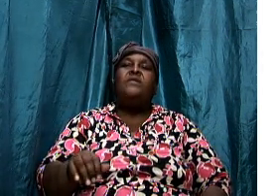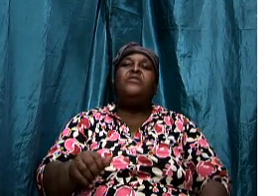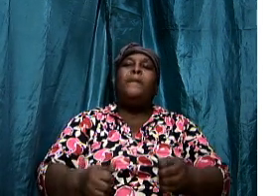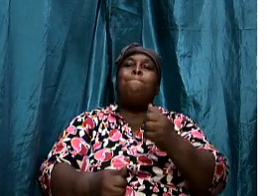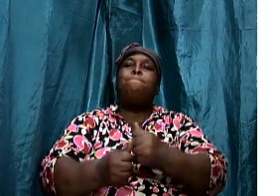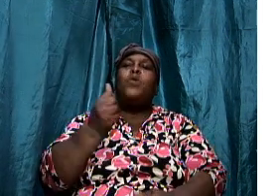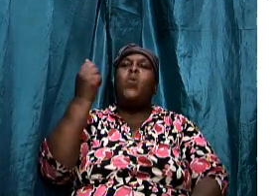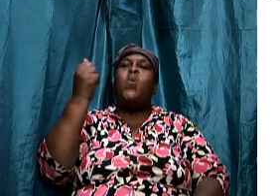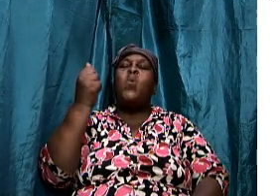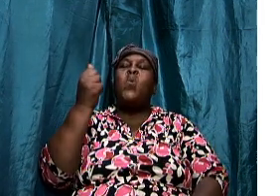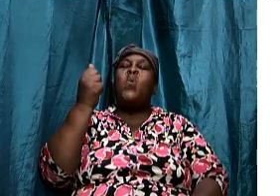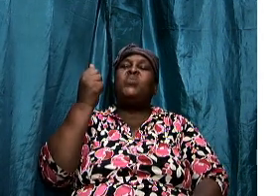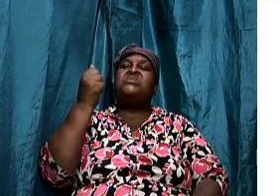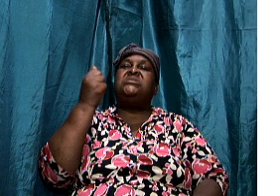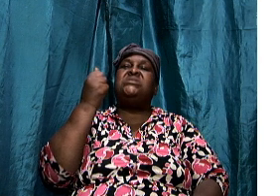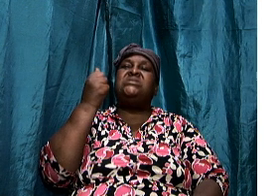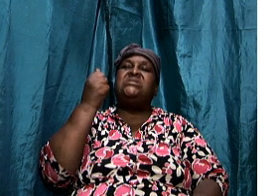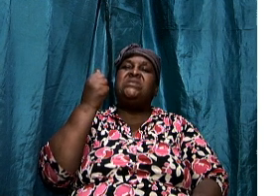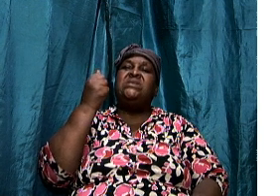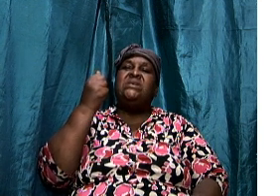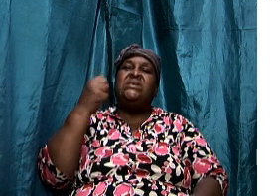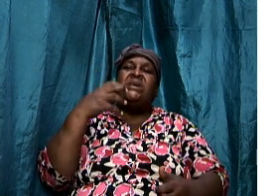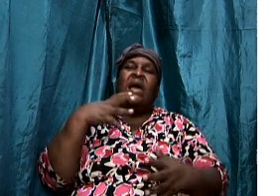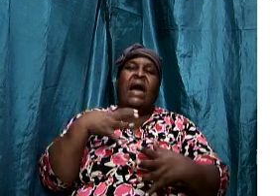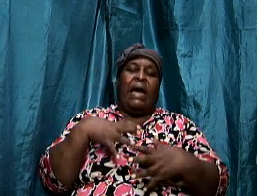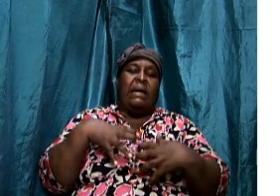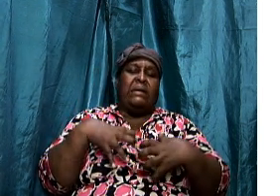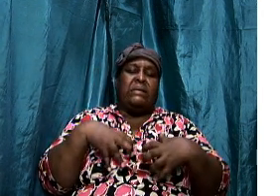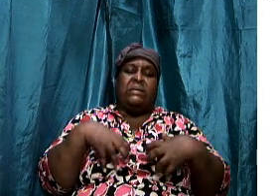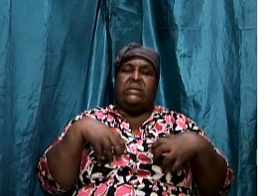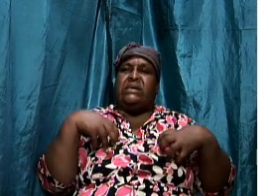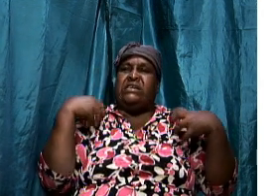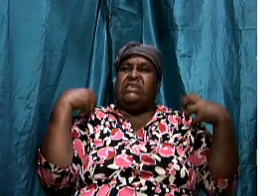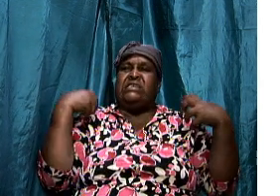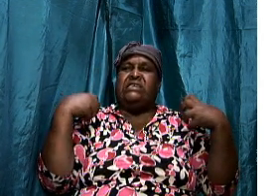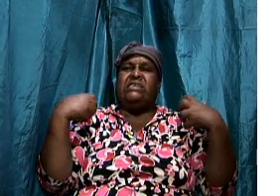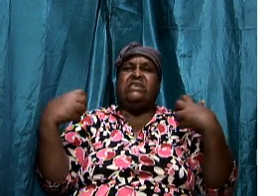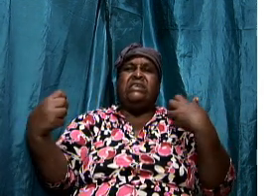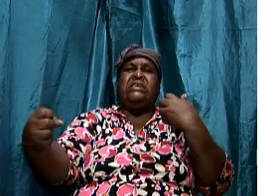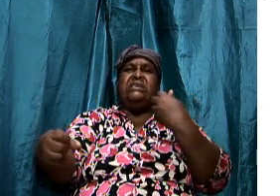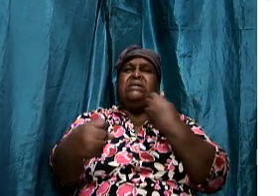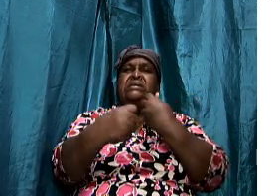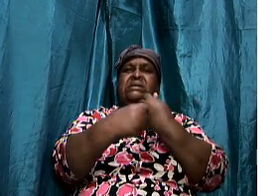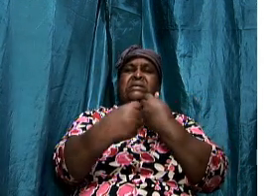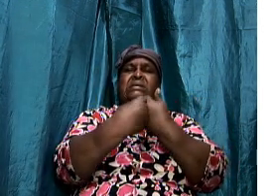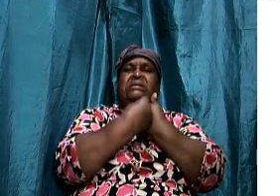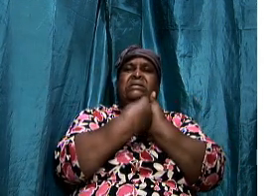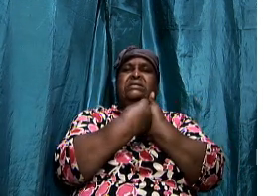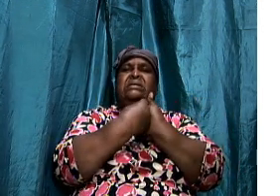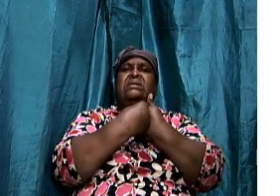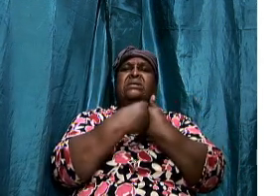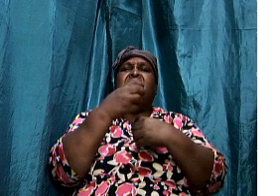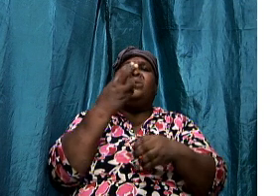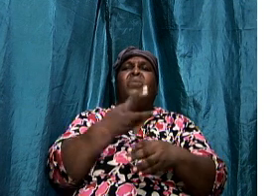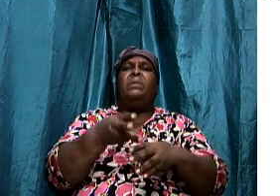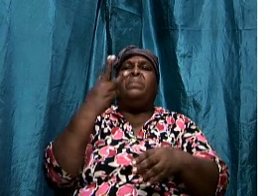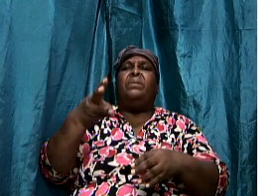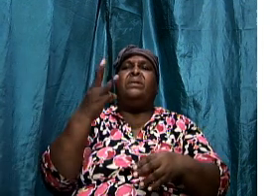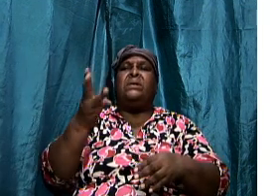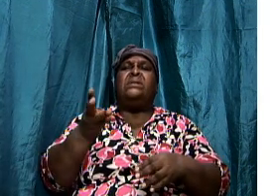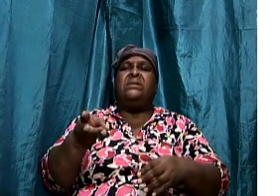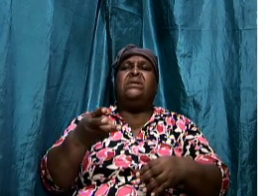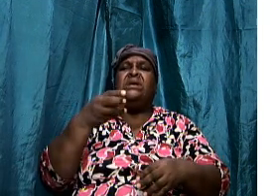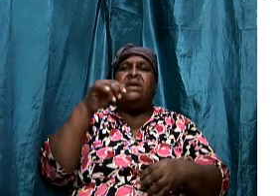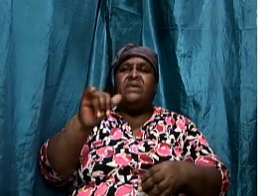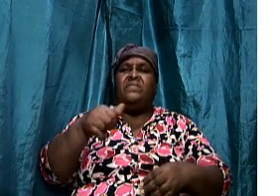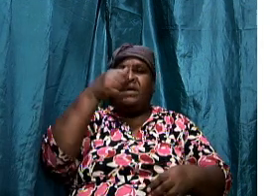aggressive, offensive weapon that